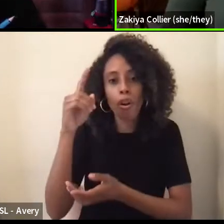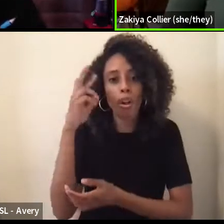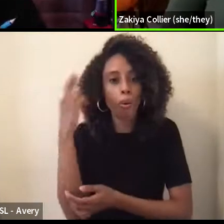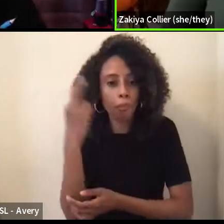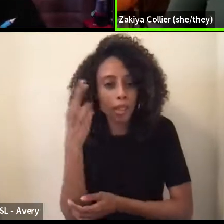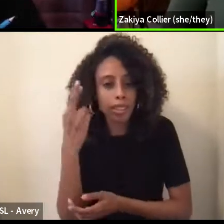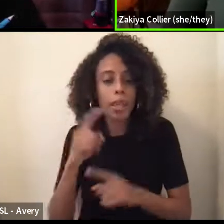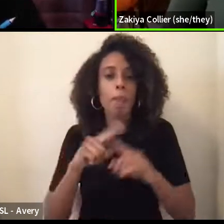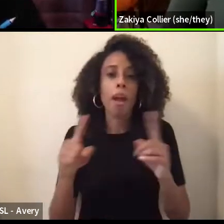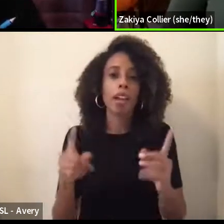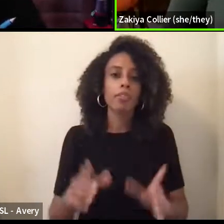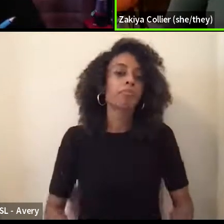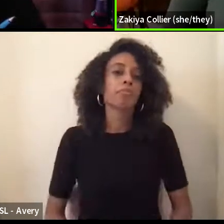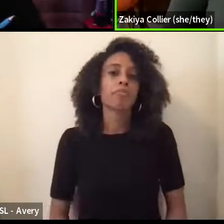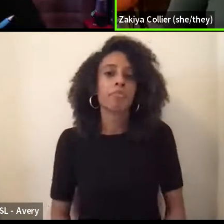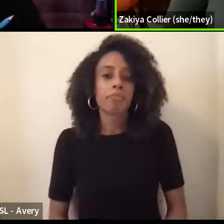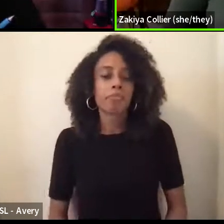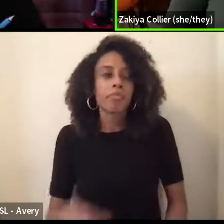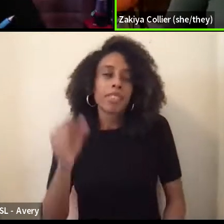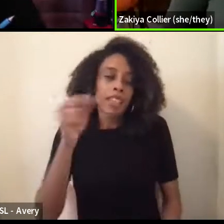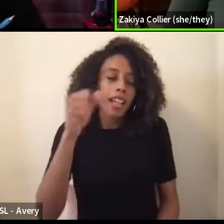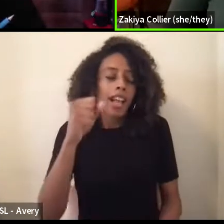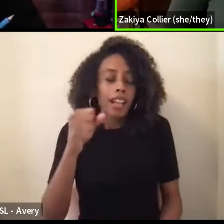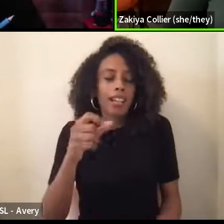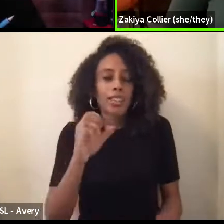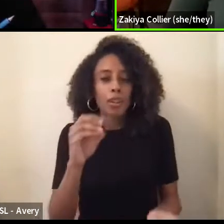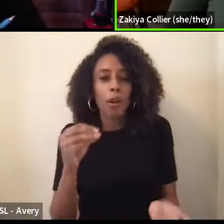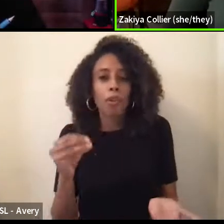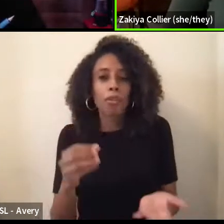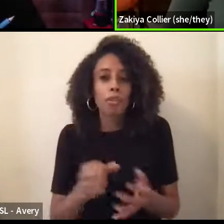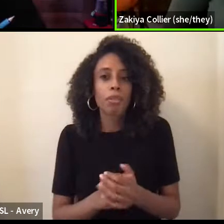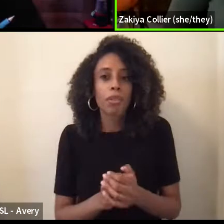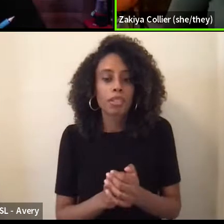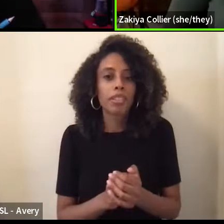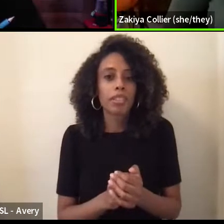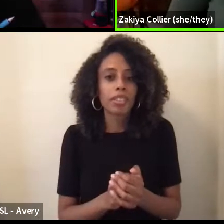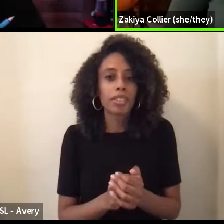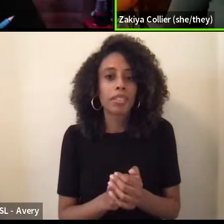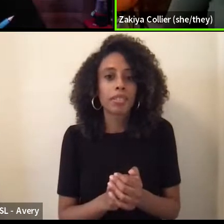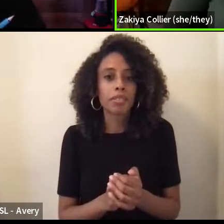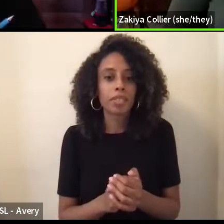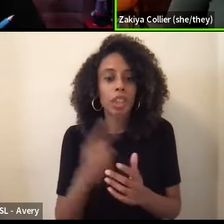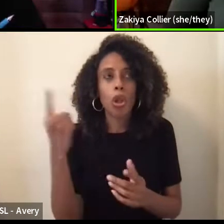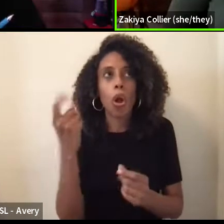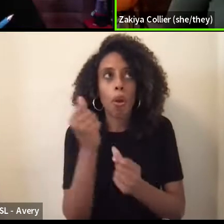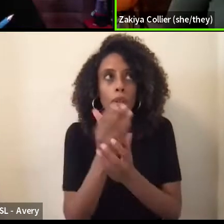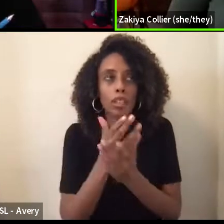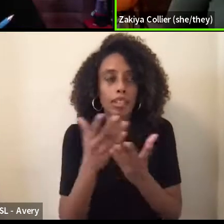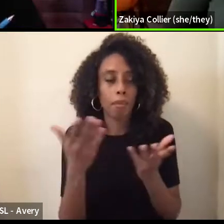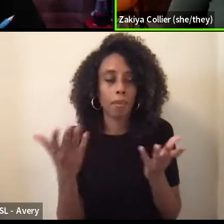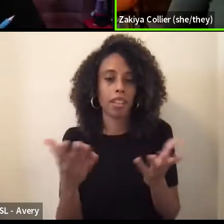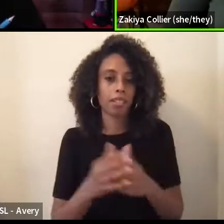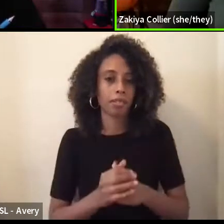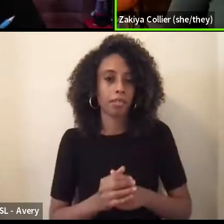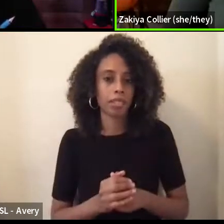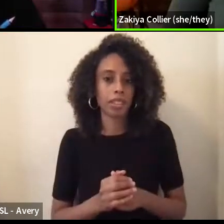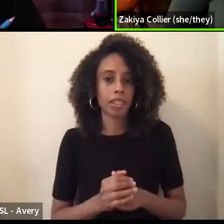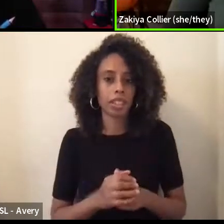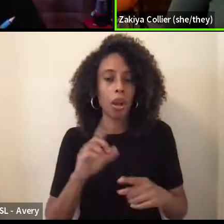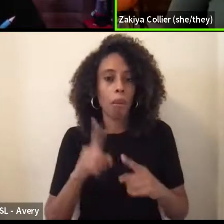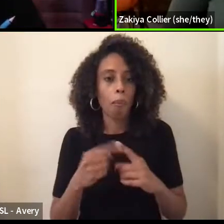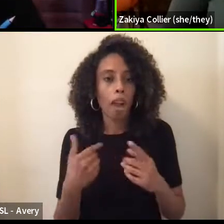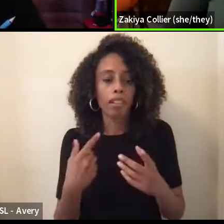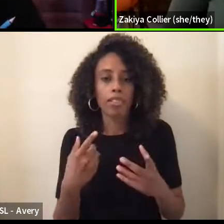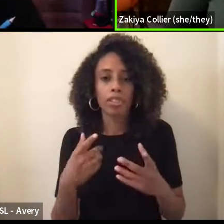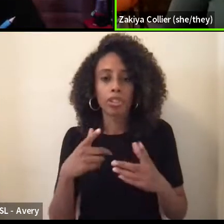Um, and so, yeah, it's just like, there's always something when it comes to like, you know, trying to access